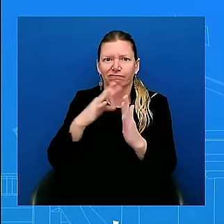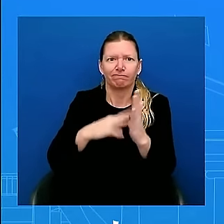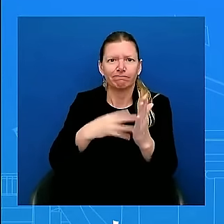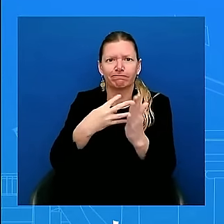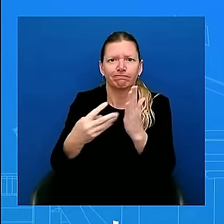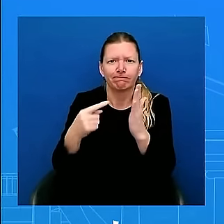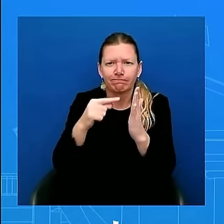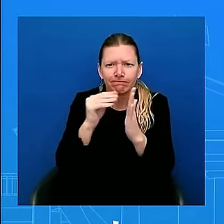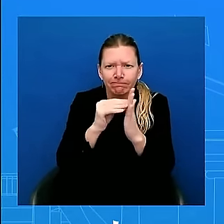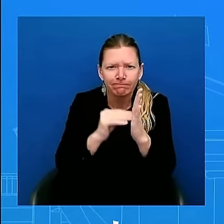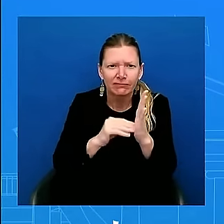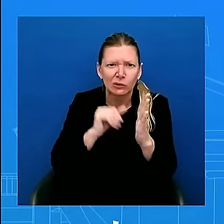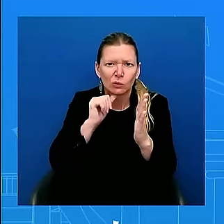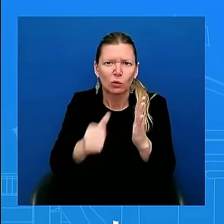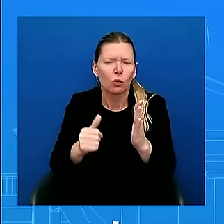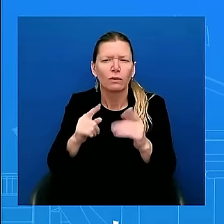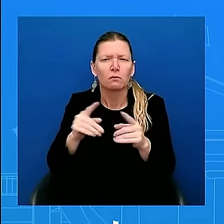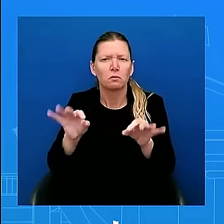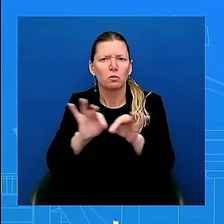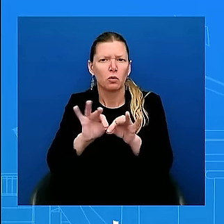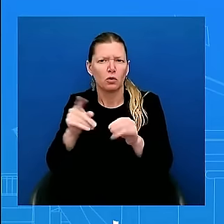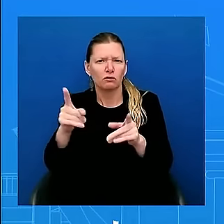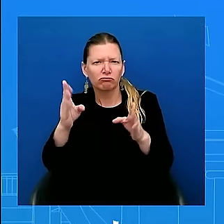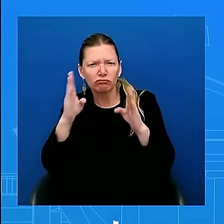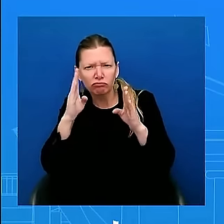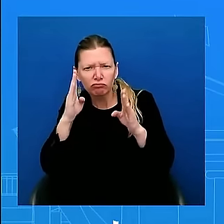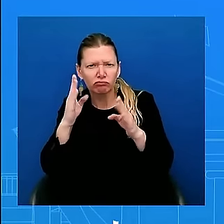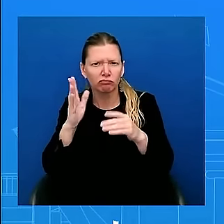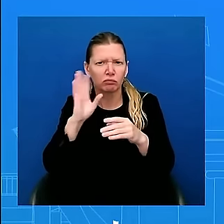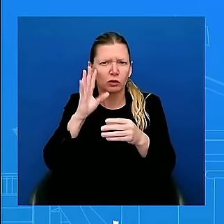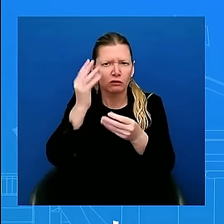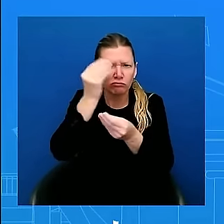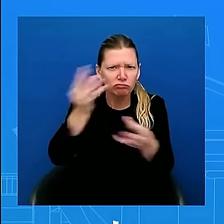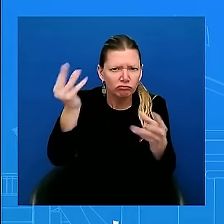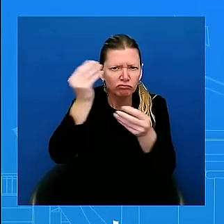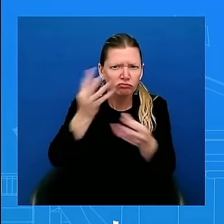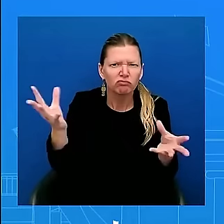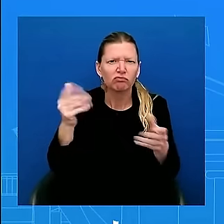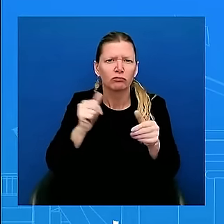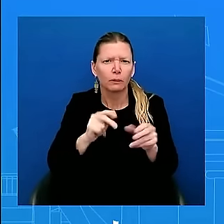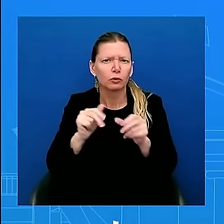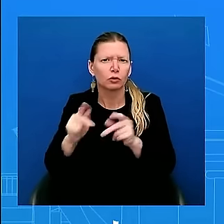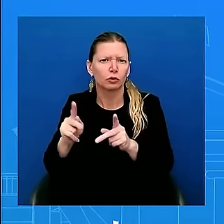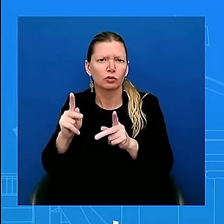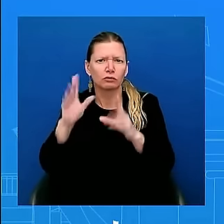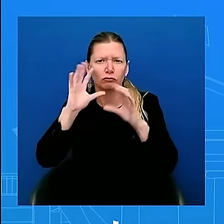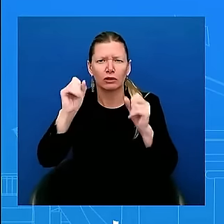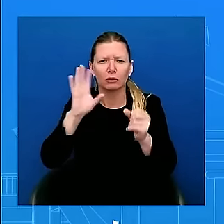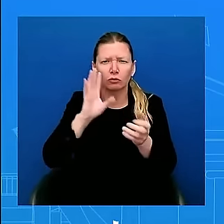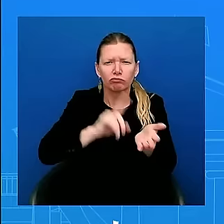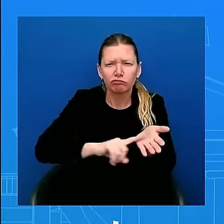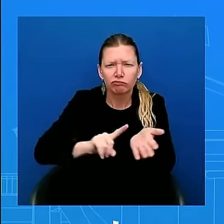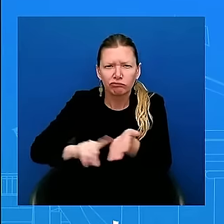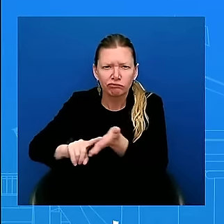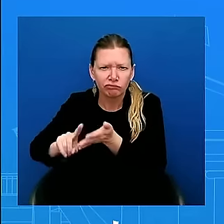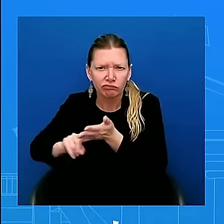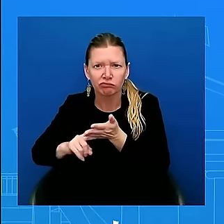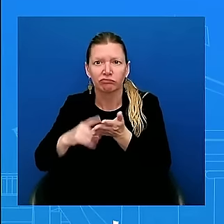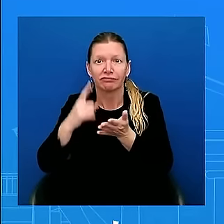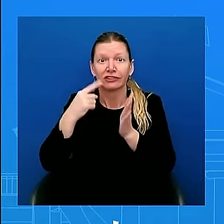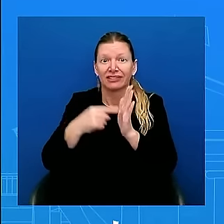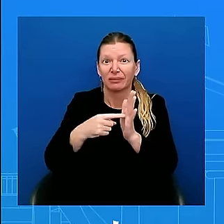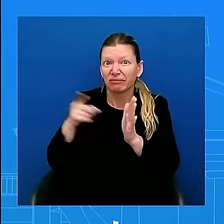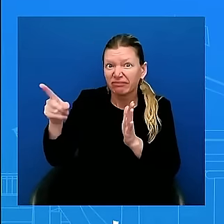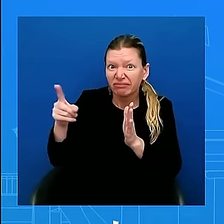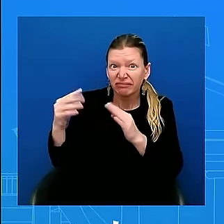war in Ukraine. Still got a war in Gaza. Still got climate change to deal with. Still got a very restless Indo-Pacific. I mean, I could go